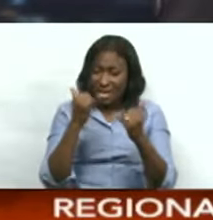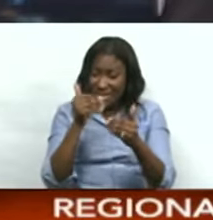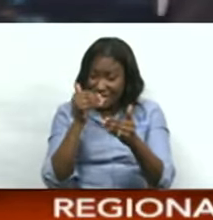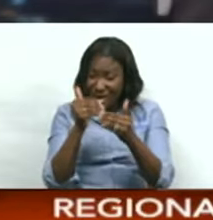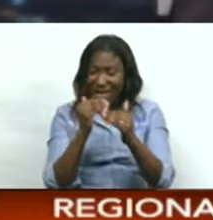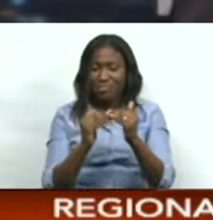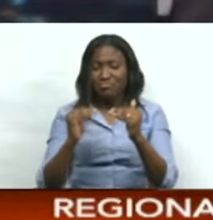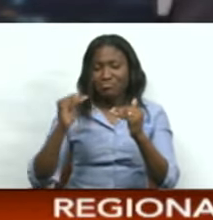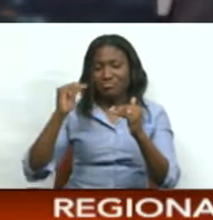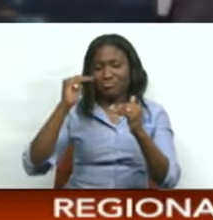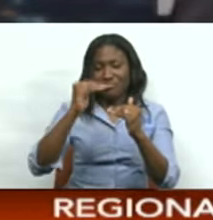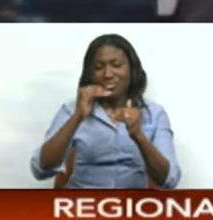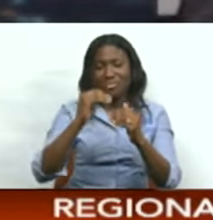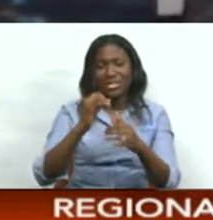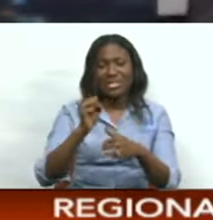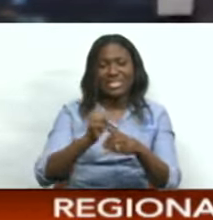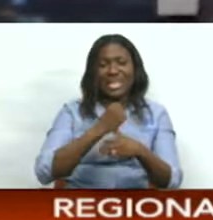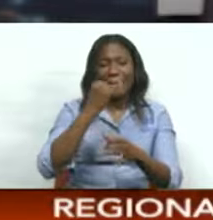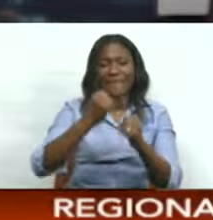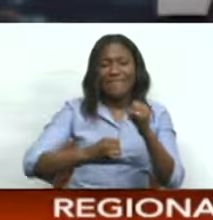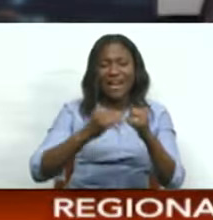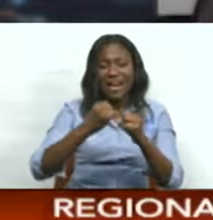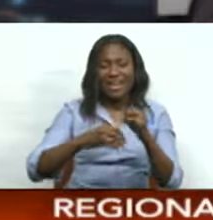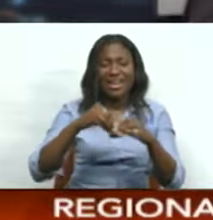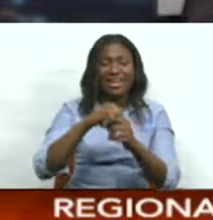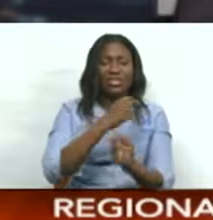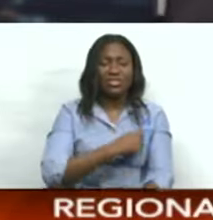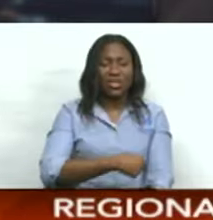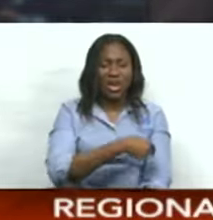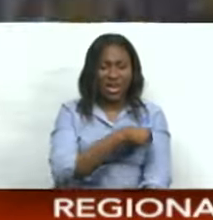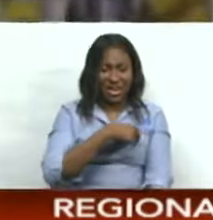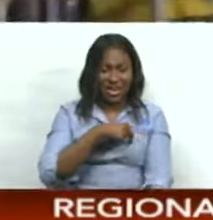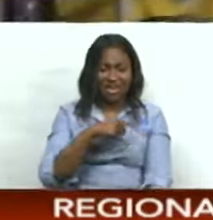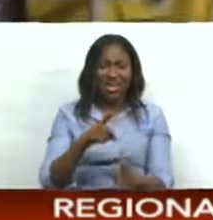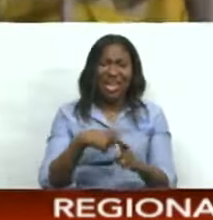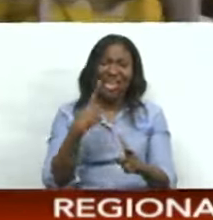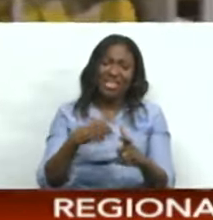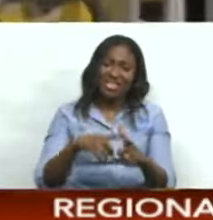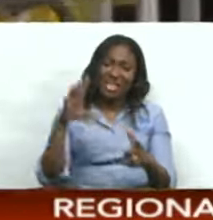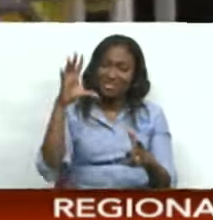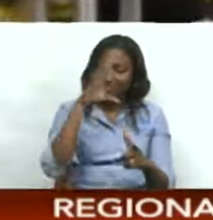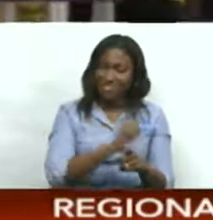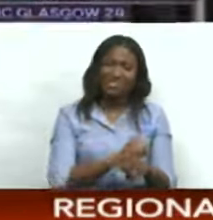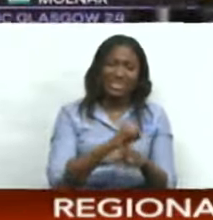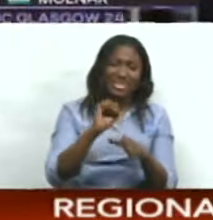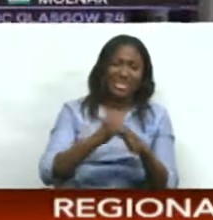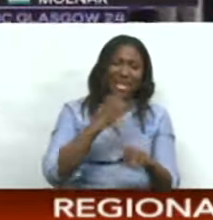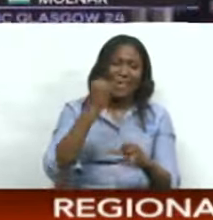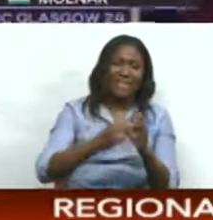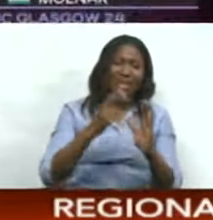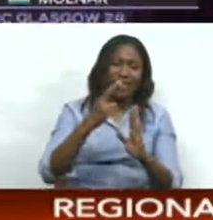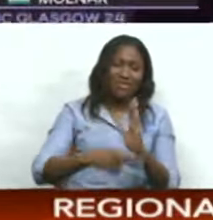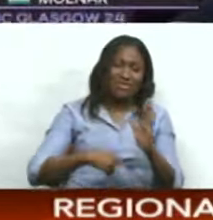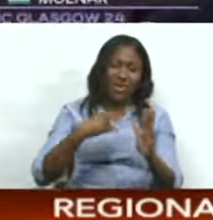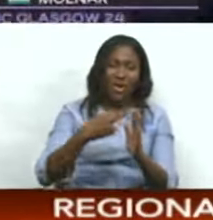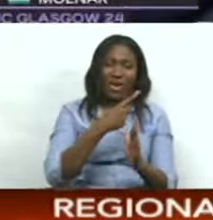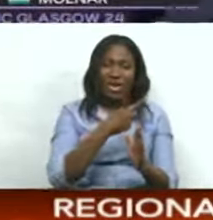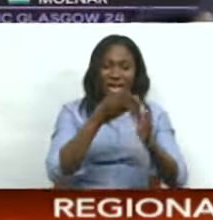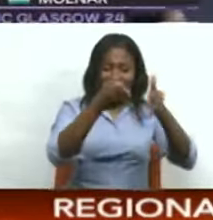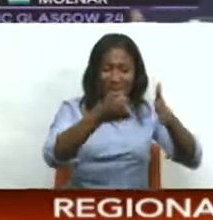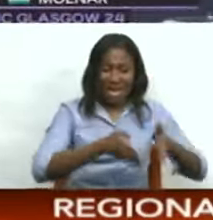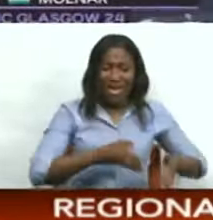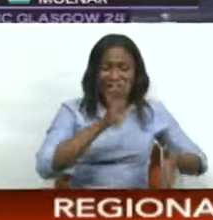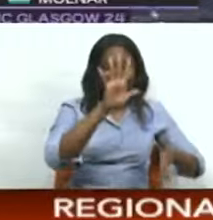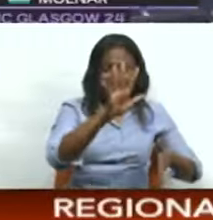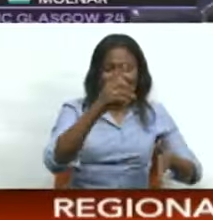semifinal round of this year's championship in Glasgow, Scotland, and then he bowed out in the semifinal round. Richards landed in lane five of preliminary